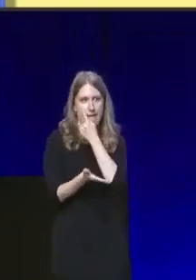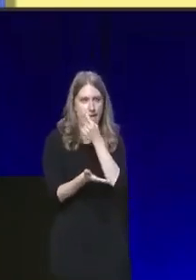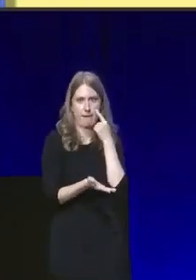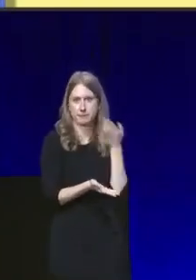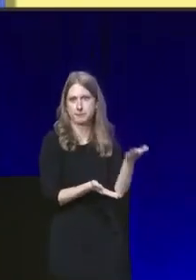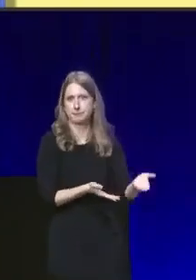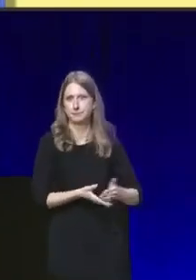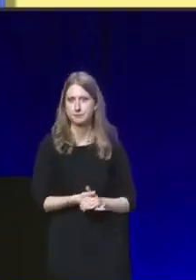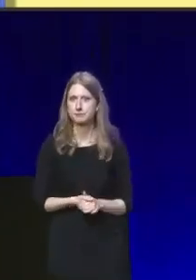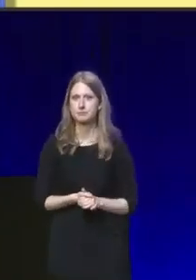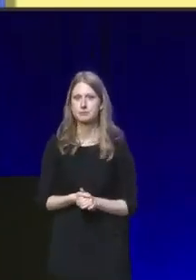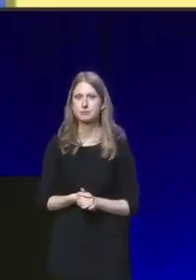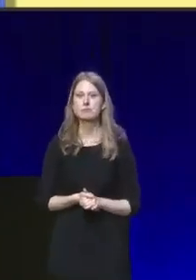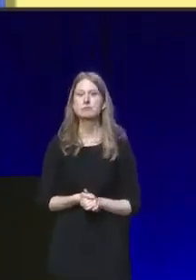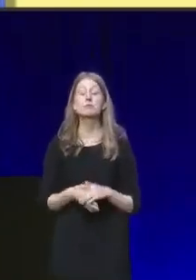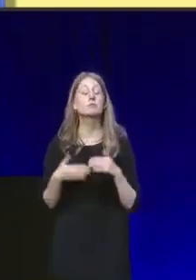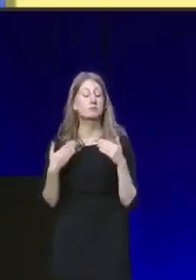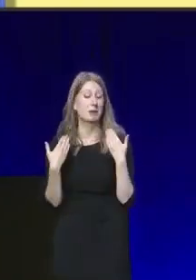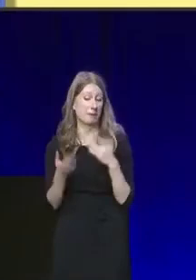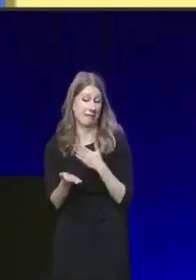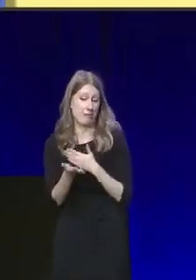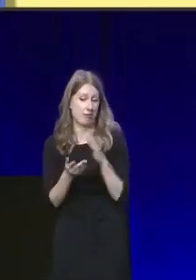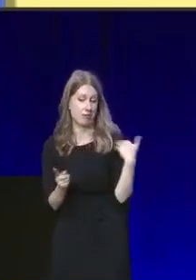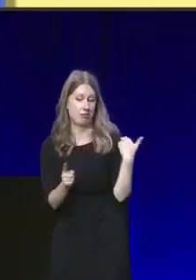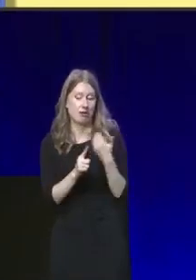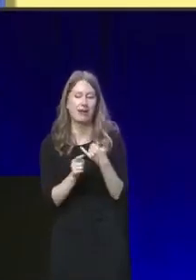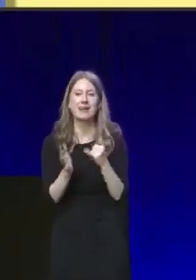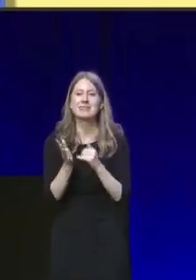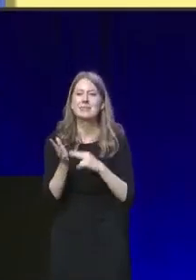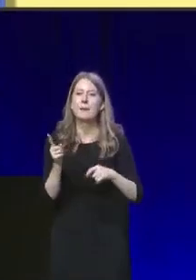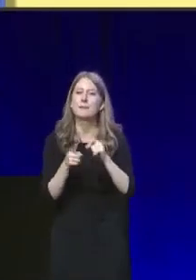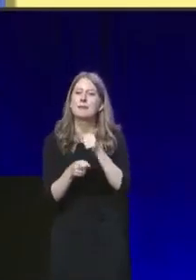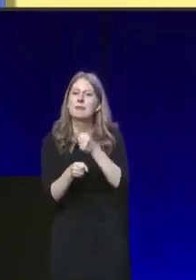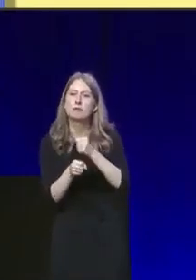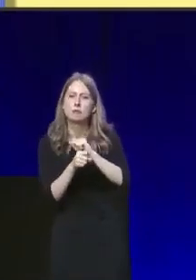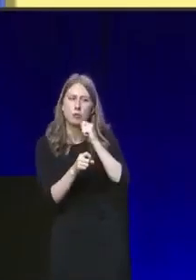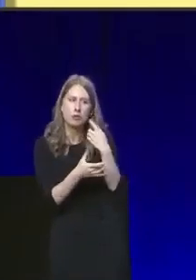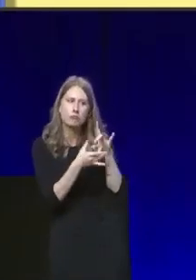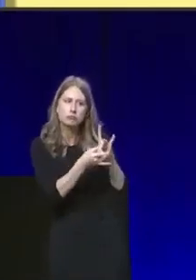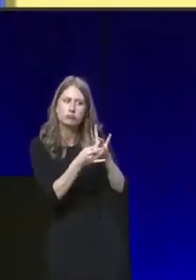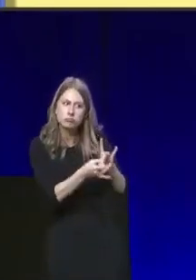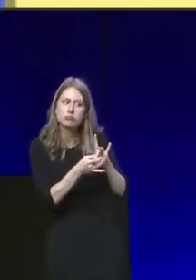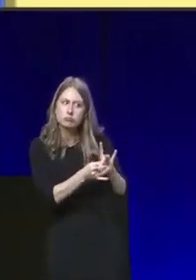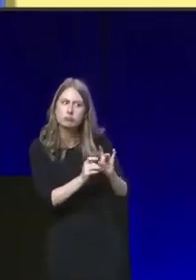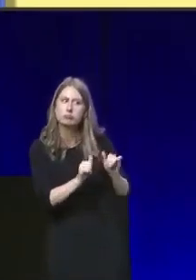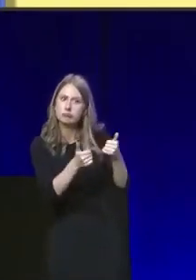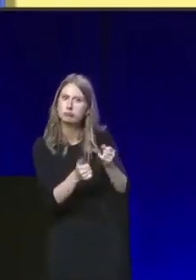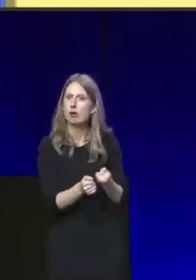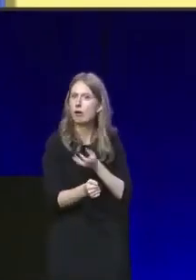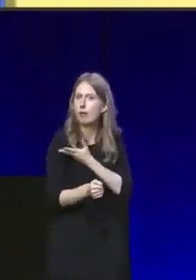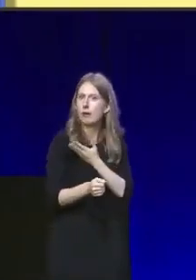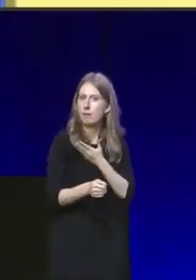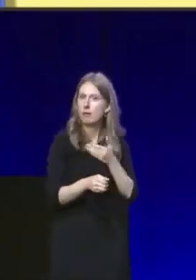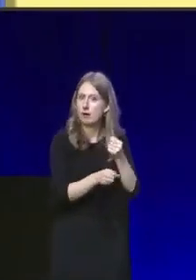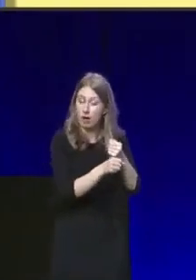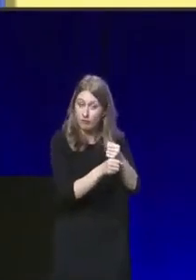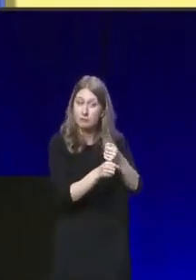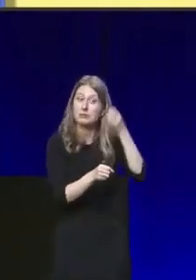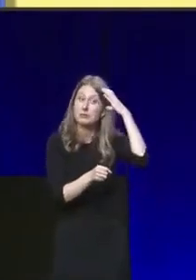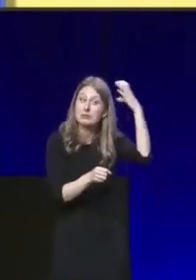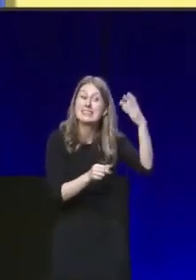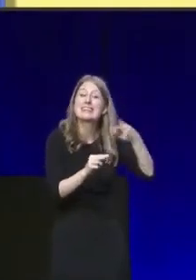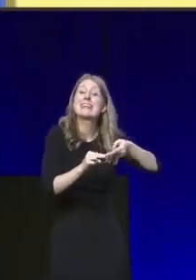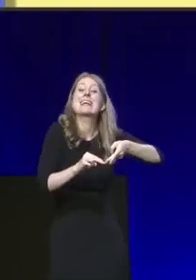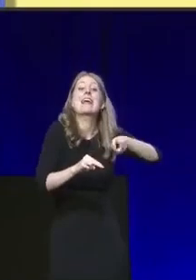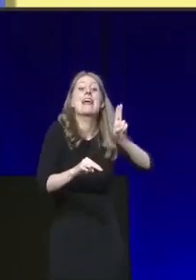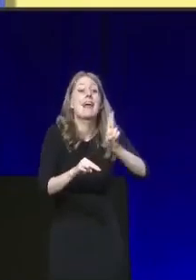I have made clear that the SNP government will work in good faith with the new Labour government if, and I stress the word if,